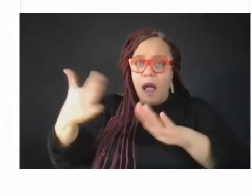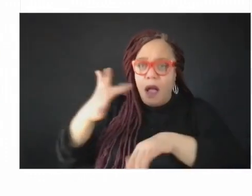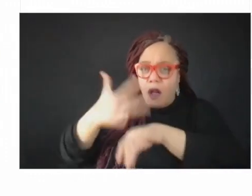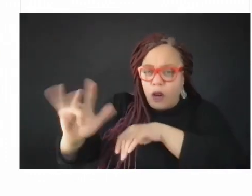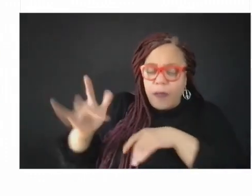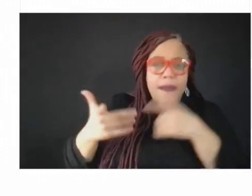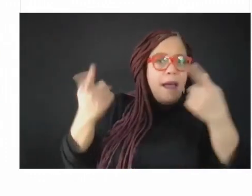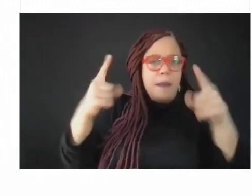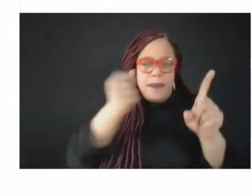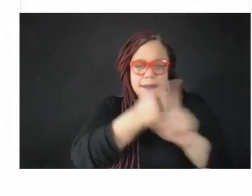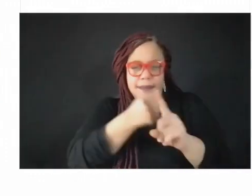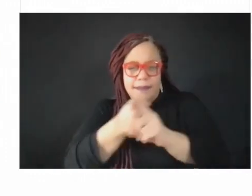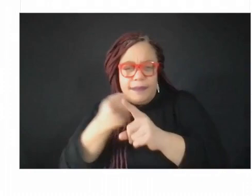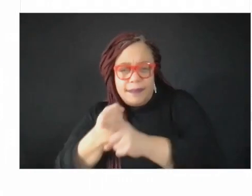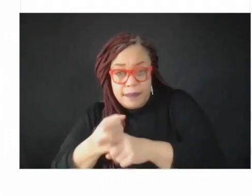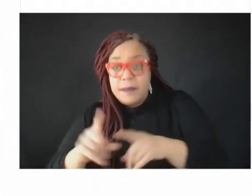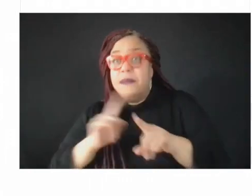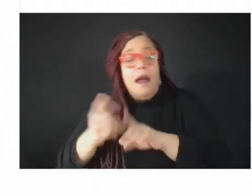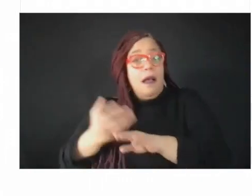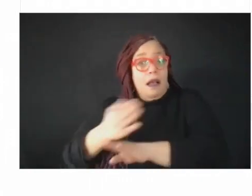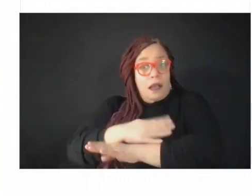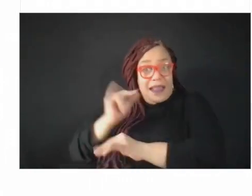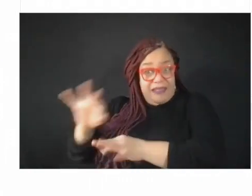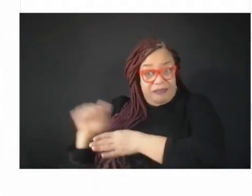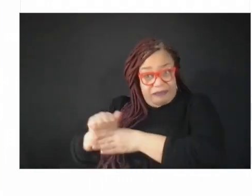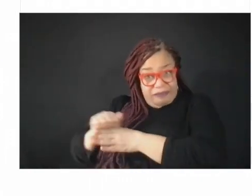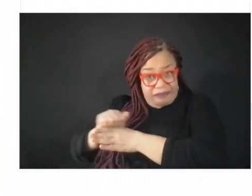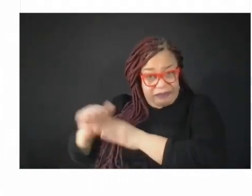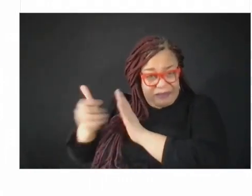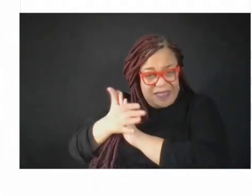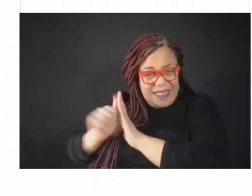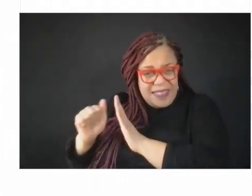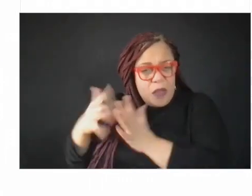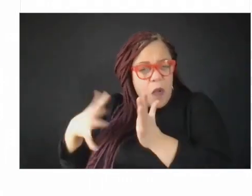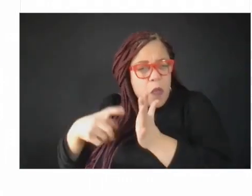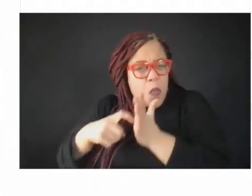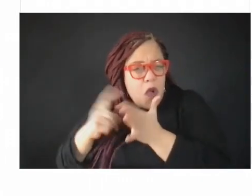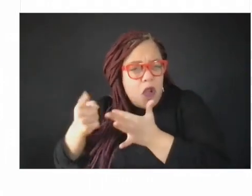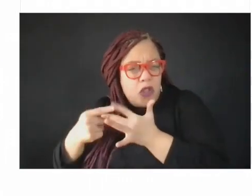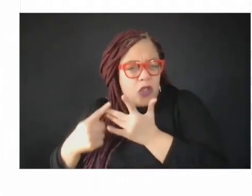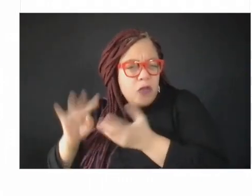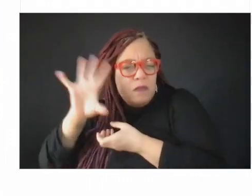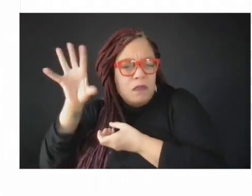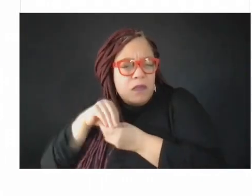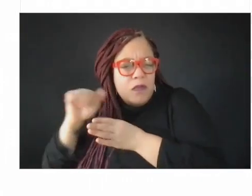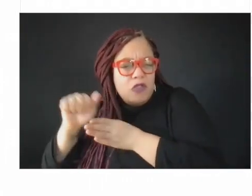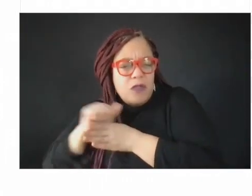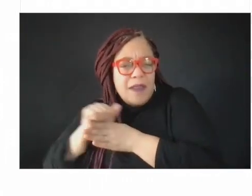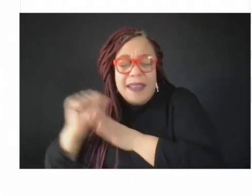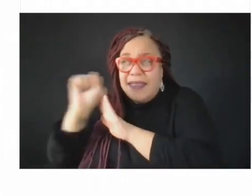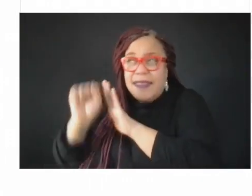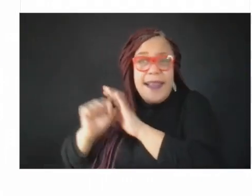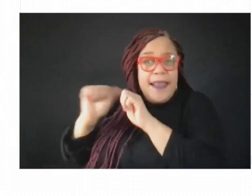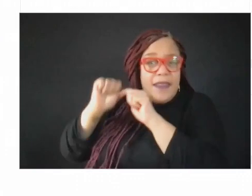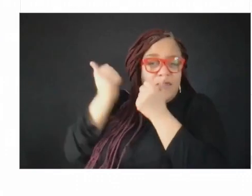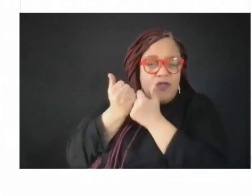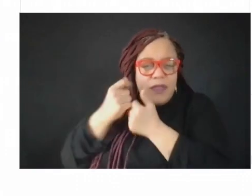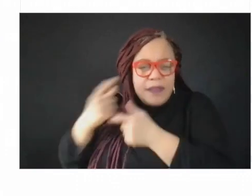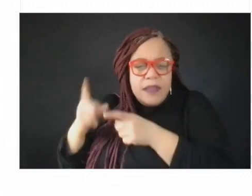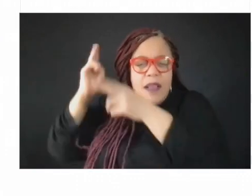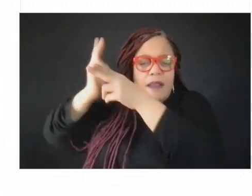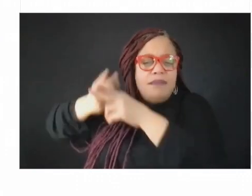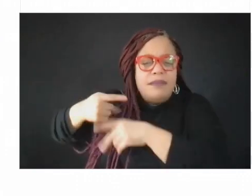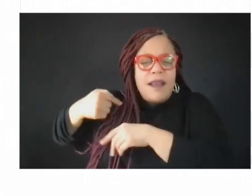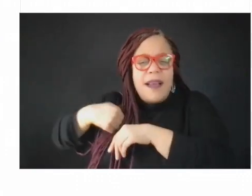workforce need? So our, our local association, our state association has declared racism as a public health crisis, much